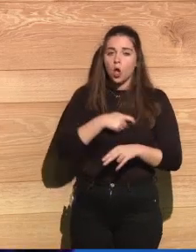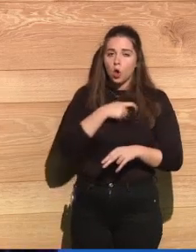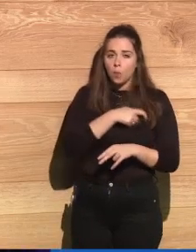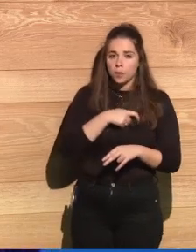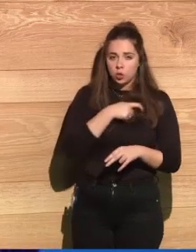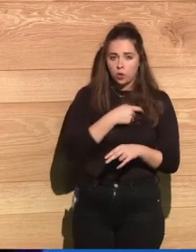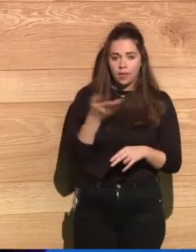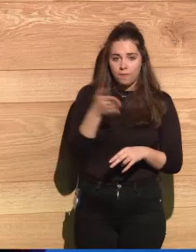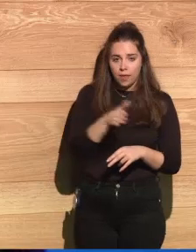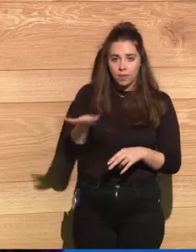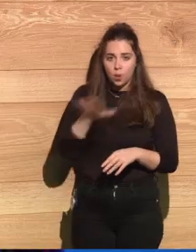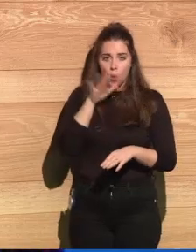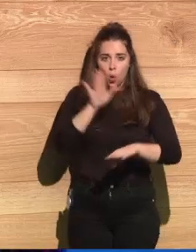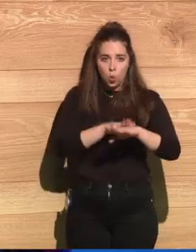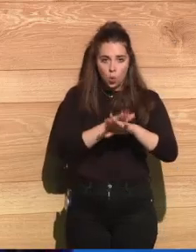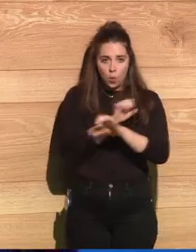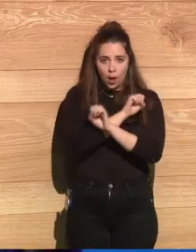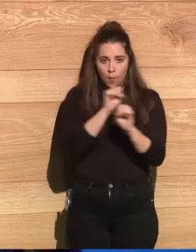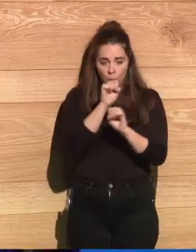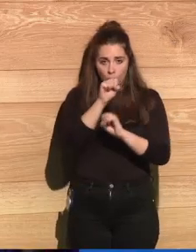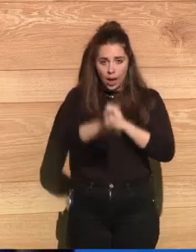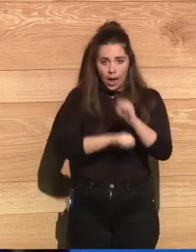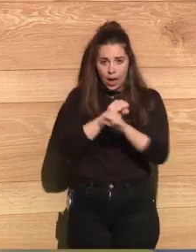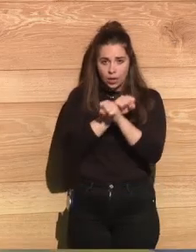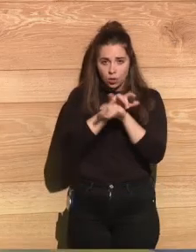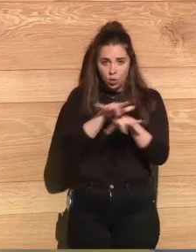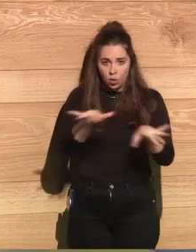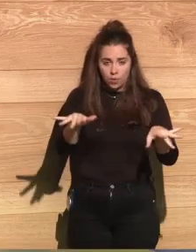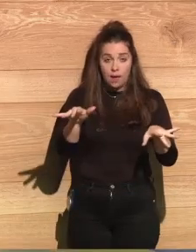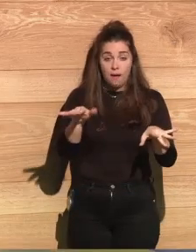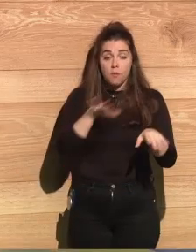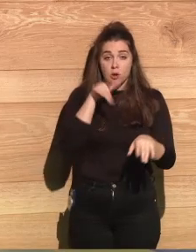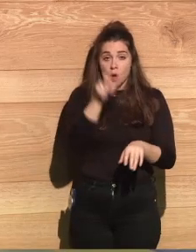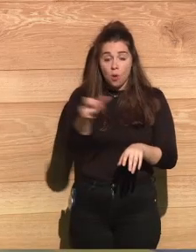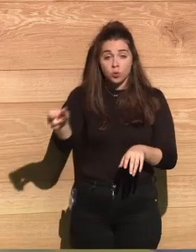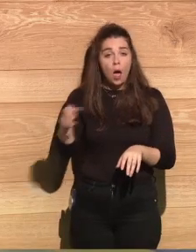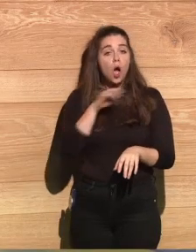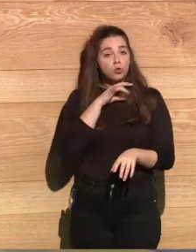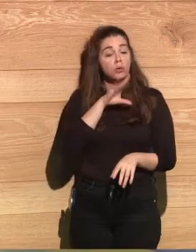center. So, people were very happy. Because they have been